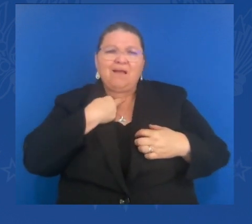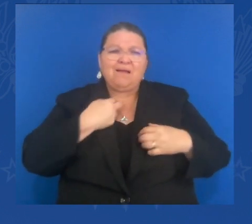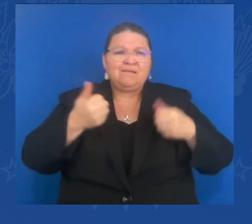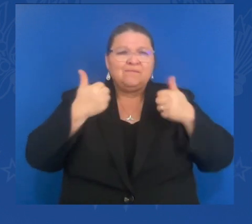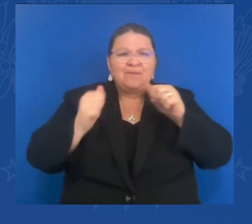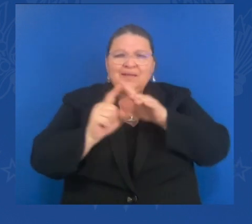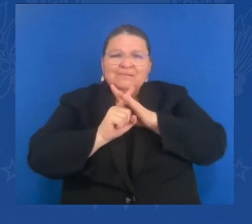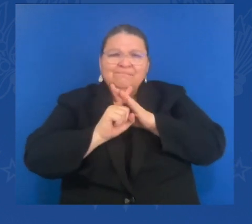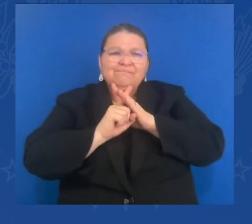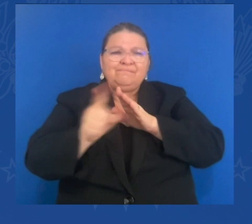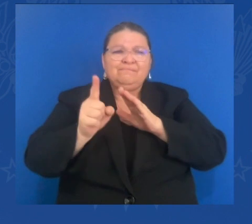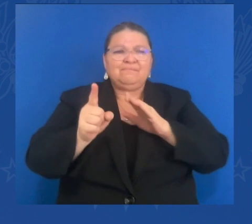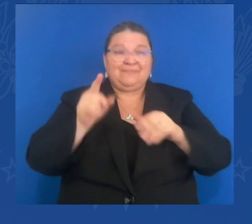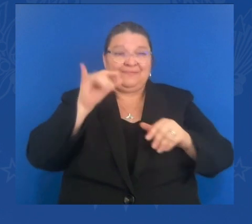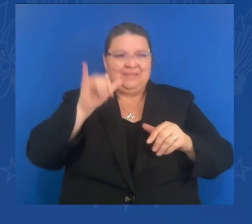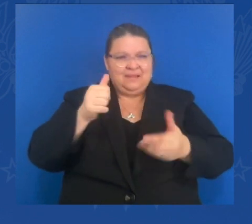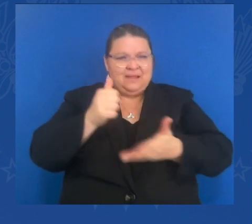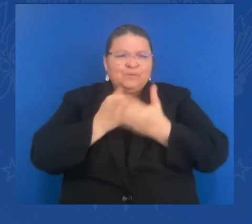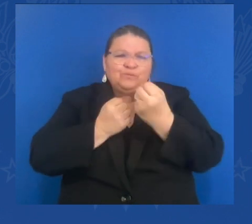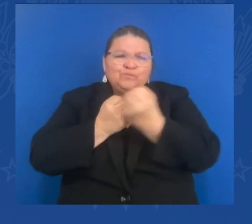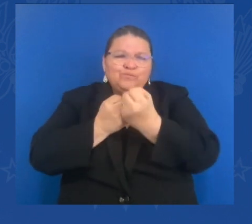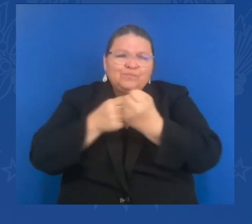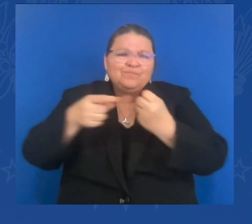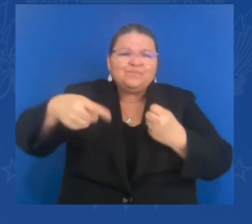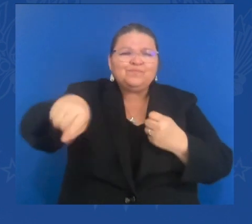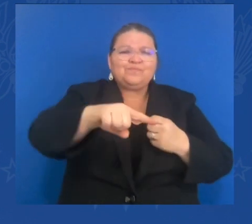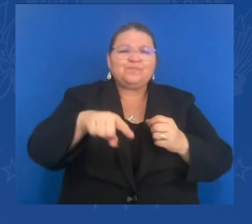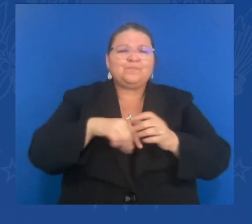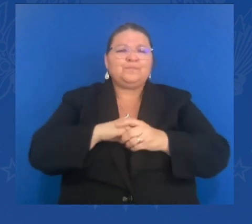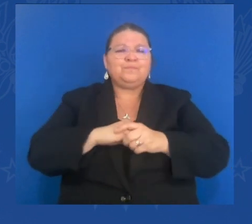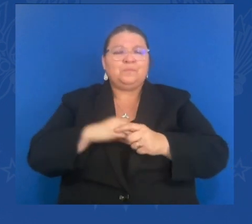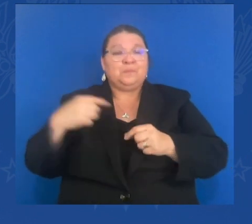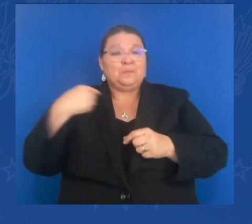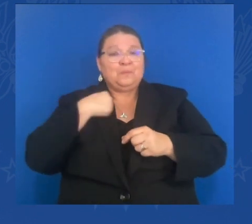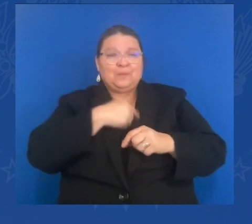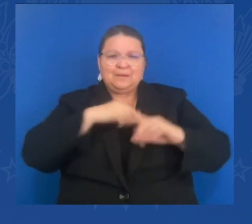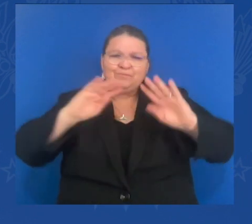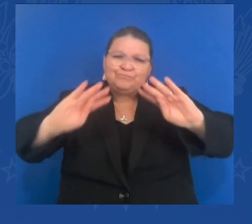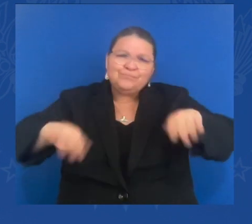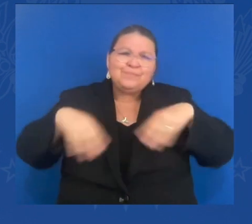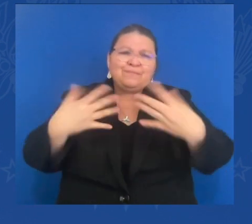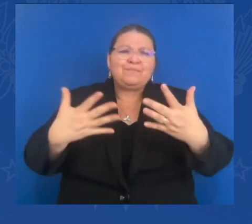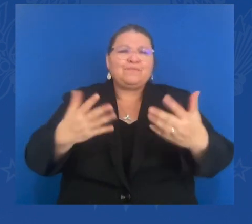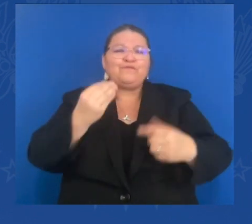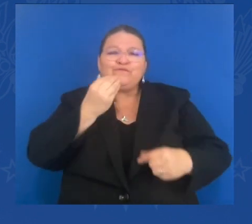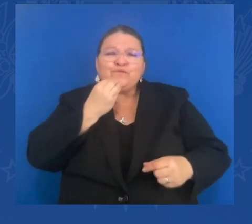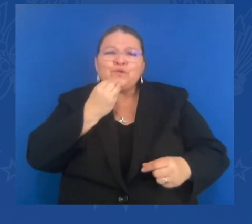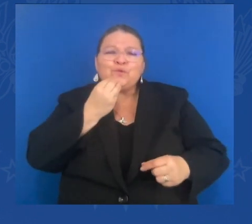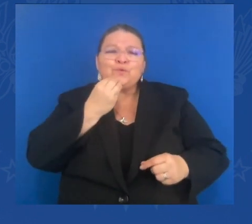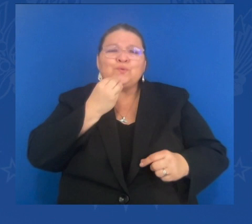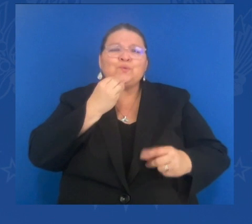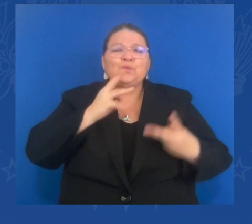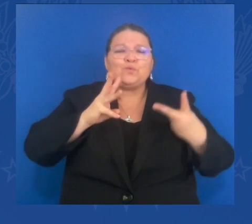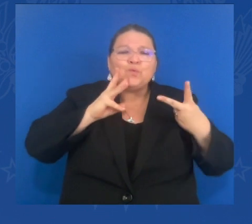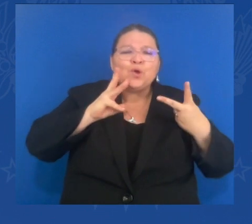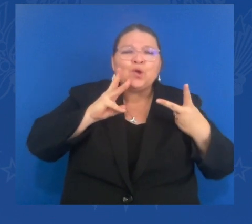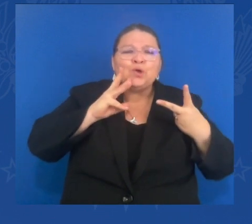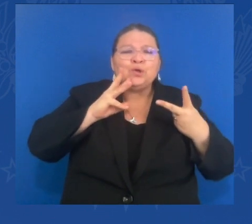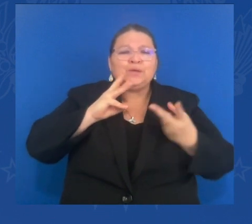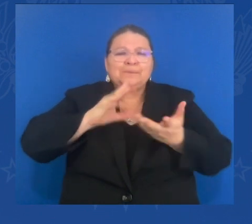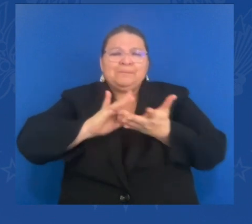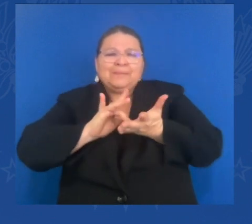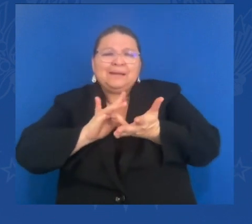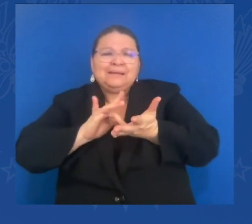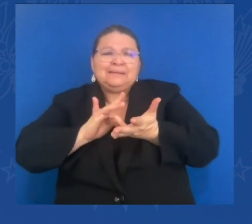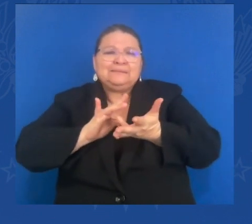human supplies — are you — me, humanitarian supplies — food, water, medicines, coming via truck and train every single day.